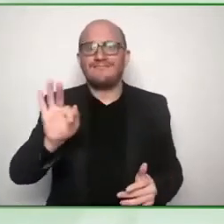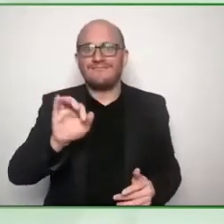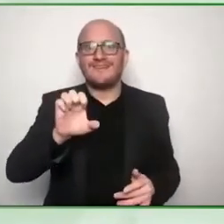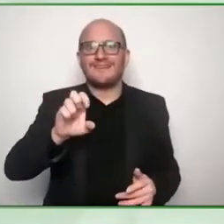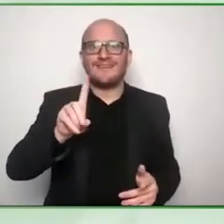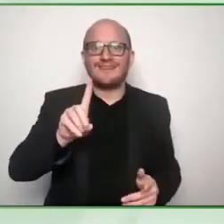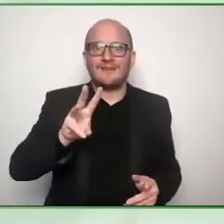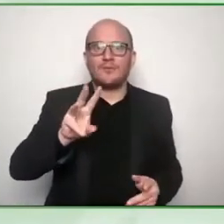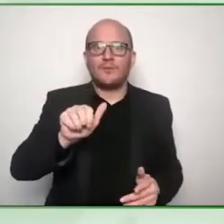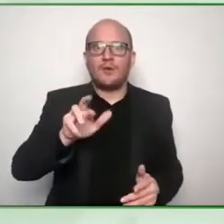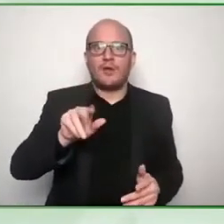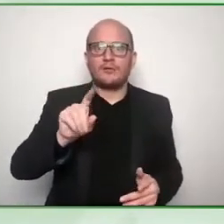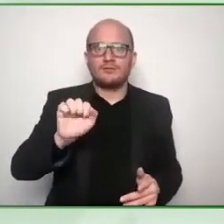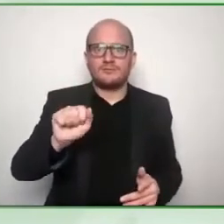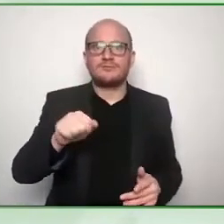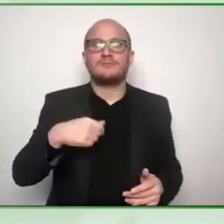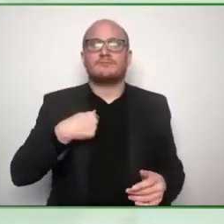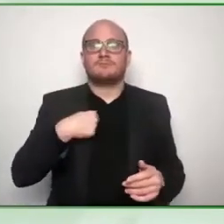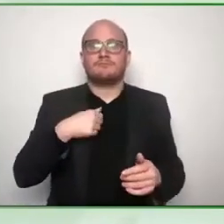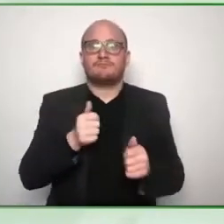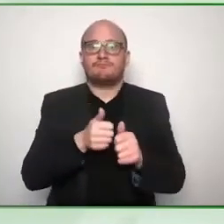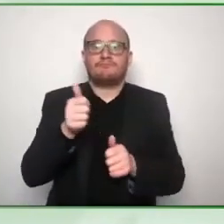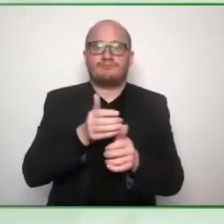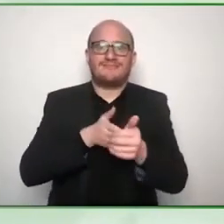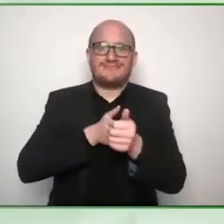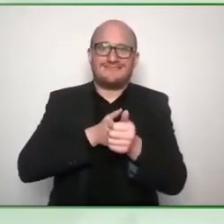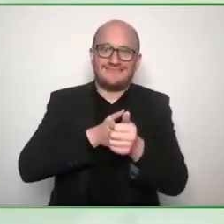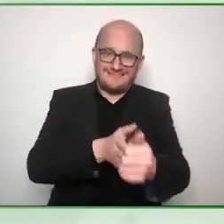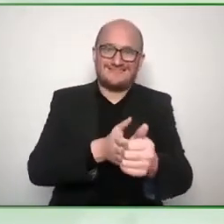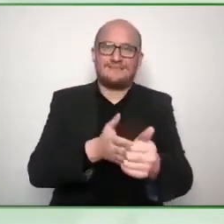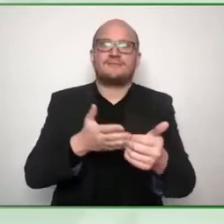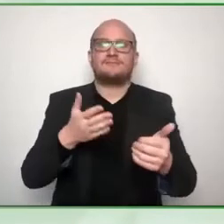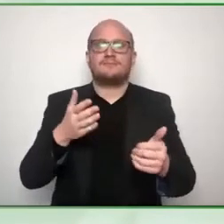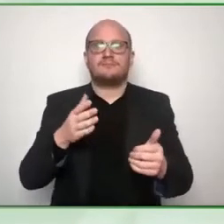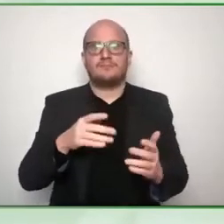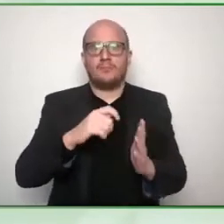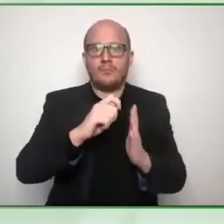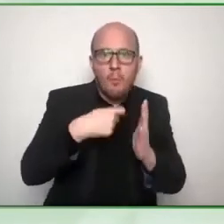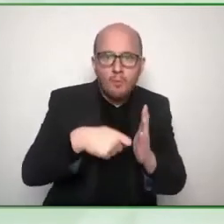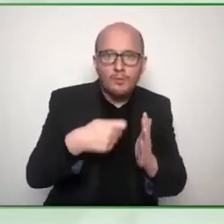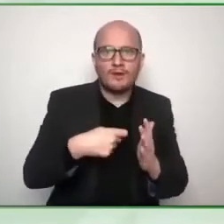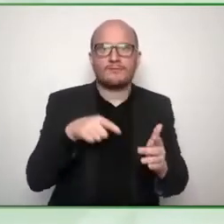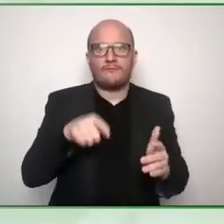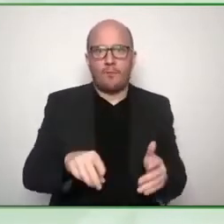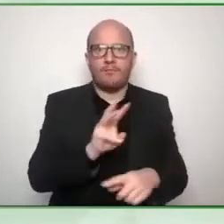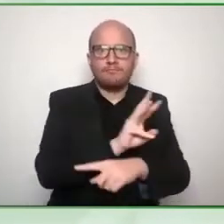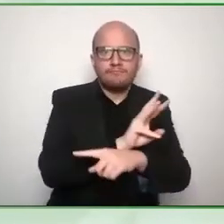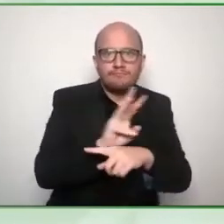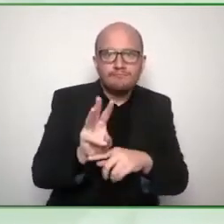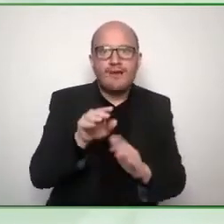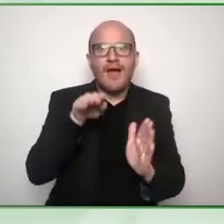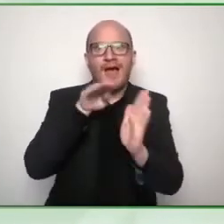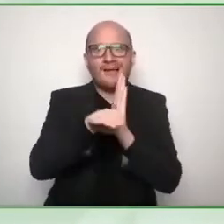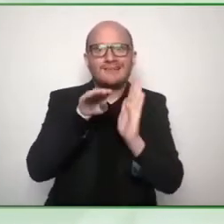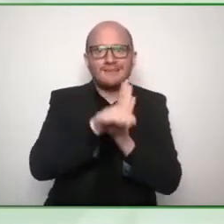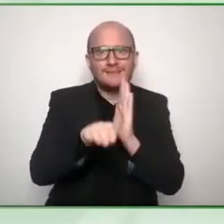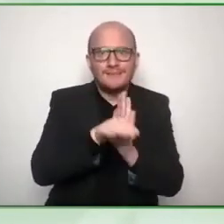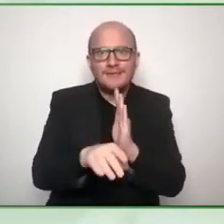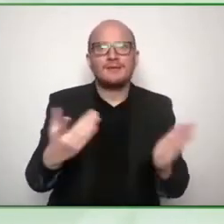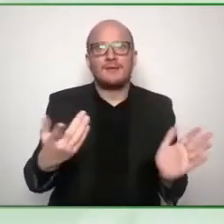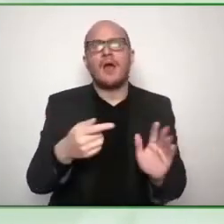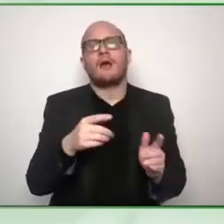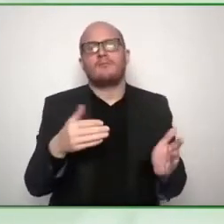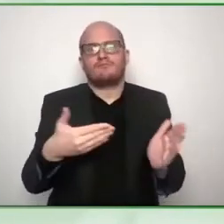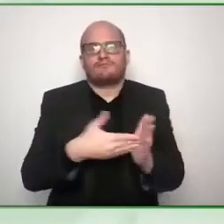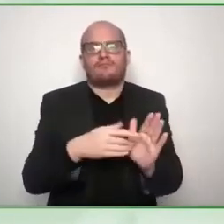the policy as well um my background is in human